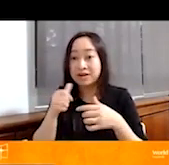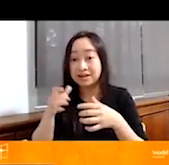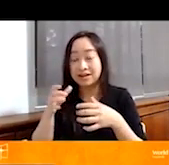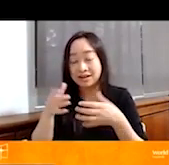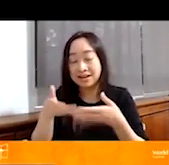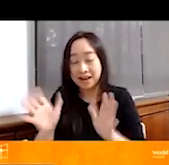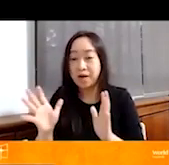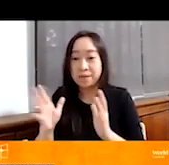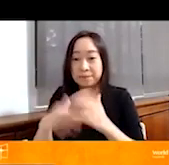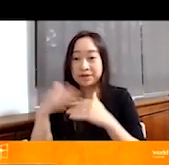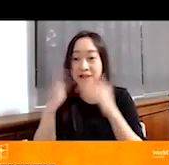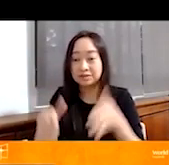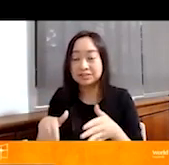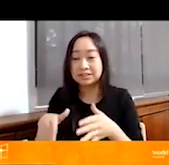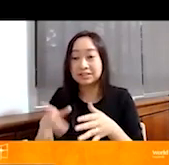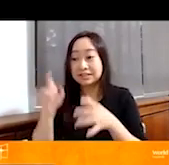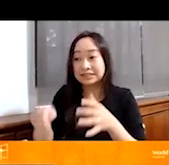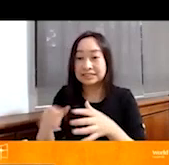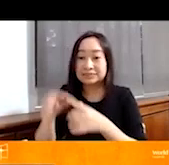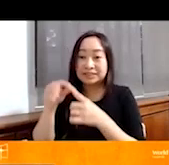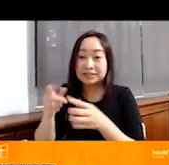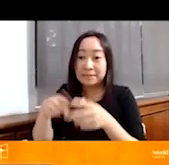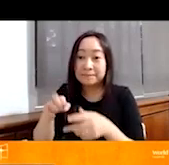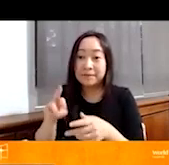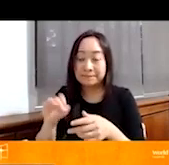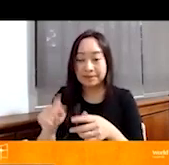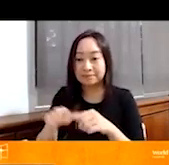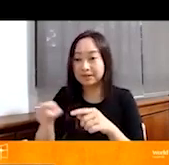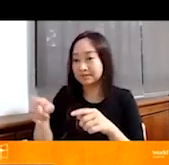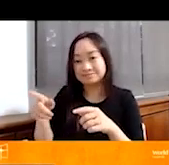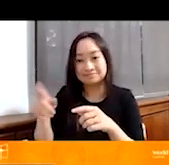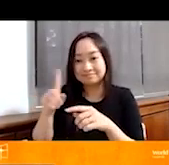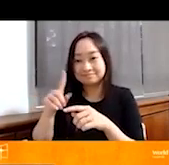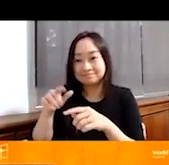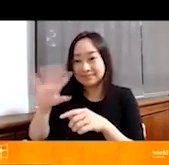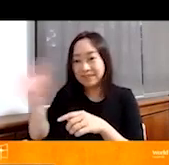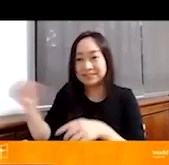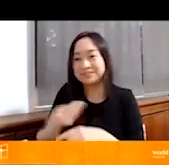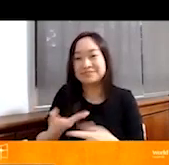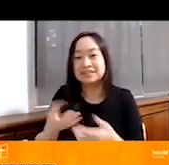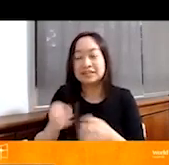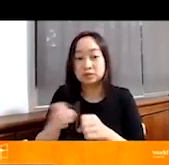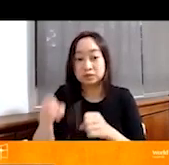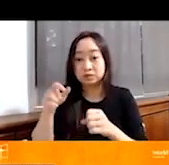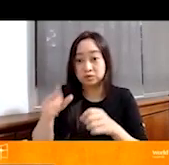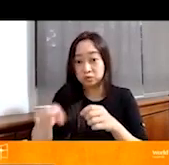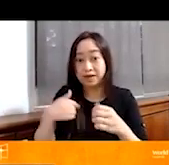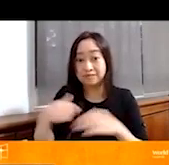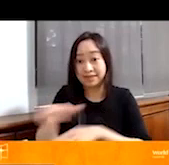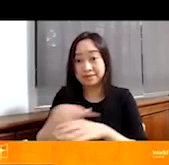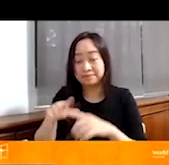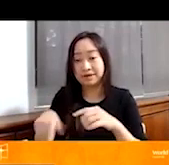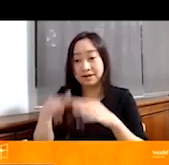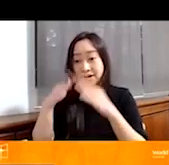need a special permit, and the permits are never given. So you'll find families that live in tents, or if they build a house and they don't have permission, then that house will be